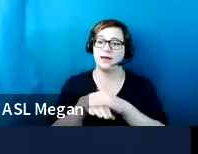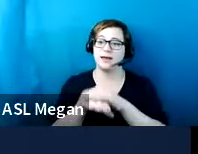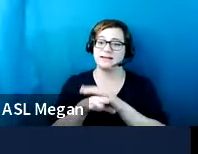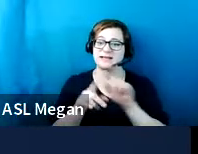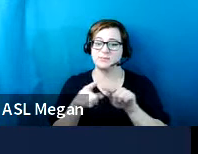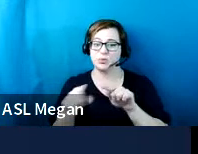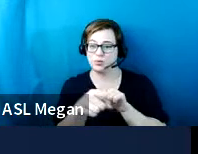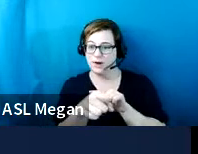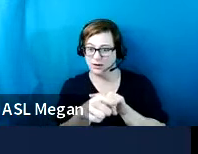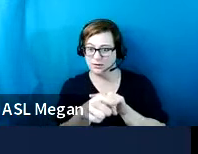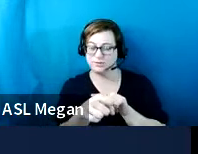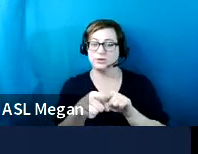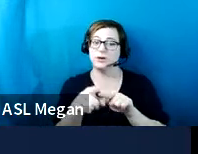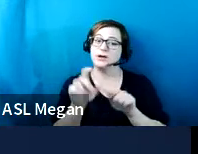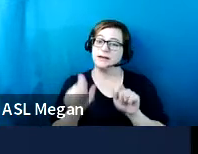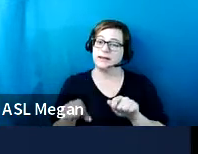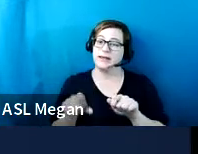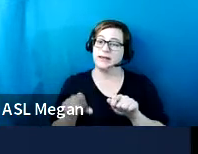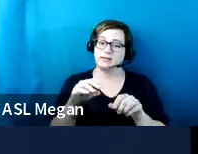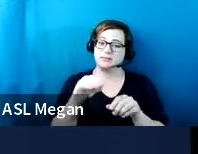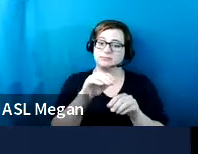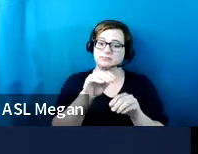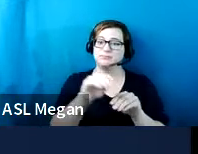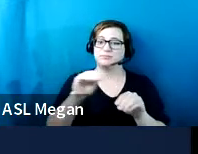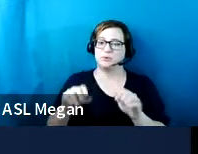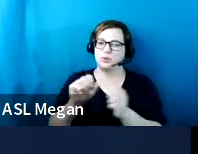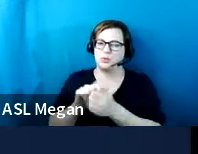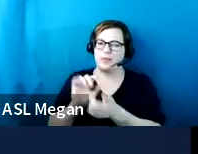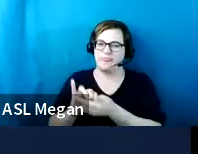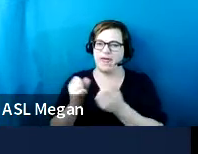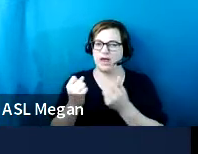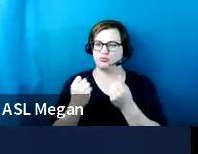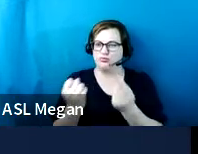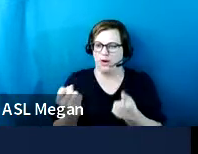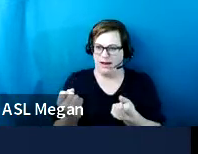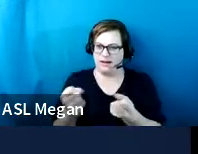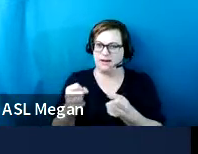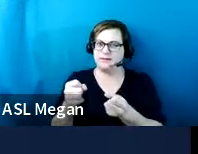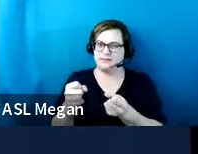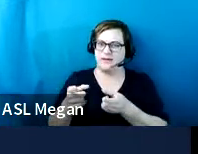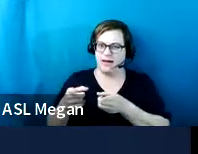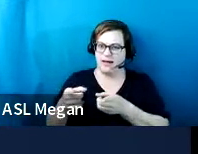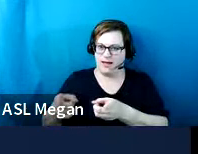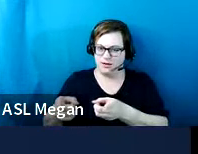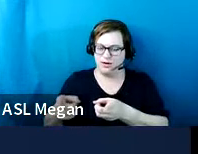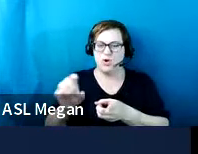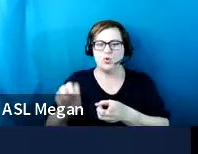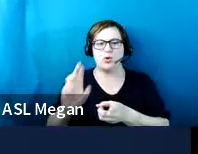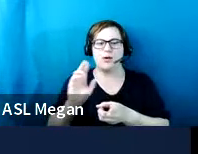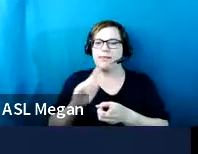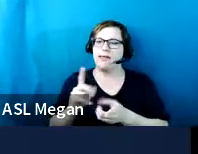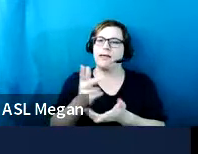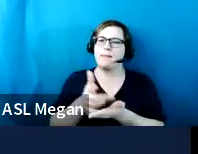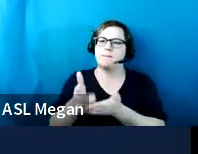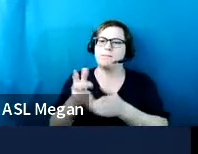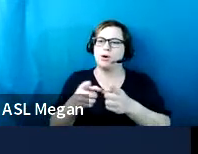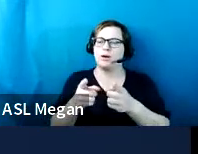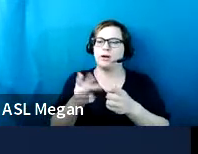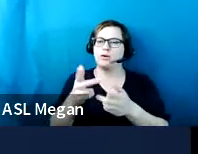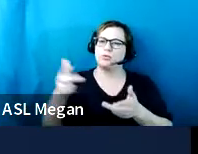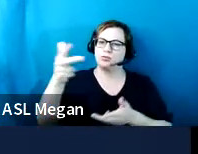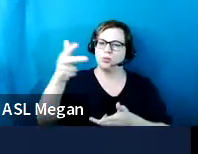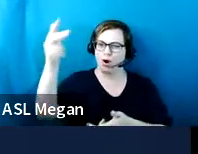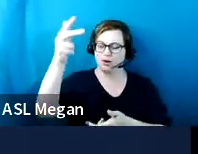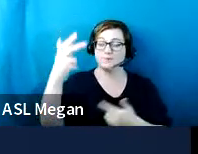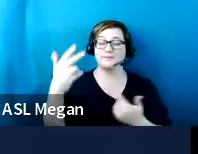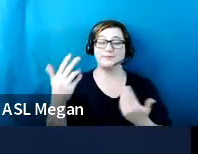drive aisle permitted, like pedestrians walk, like in the drive aisles, uh, or like in a parking garage. And